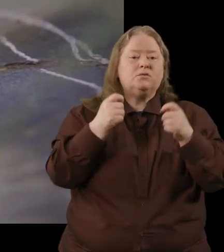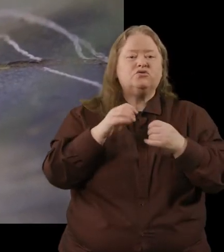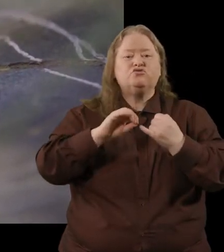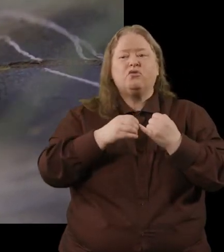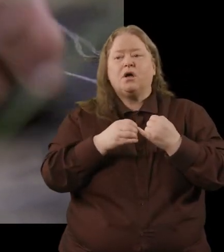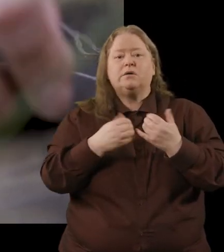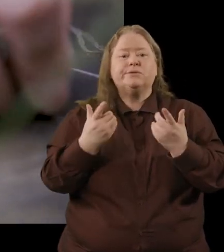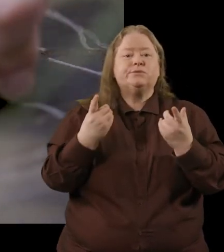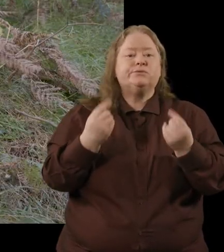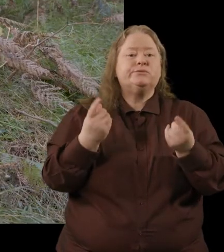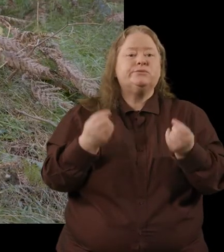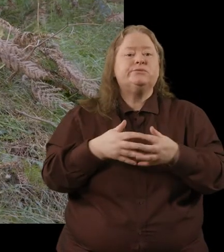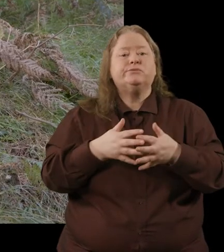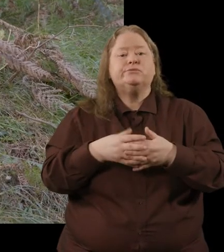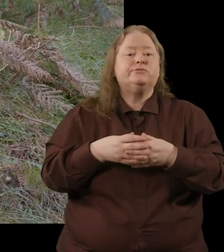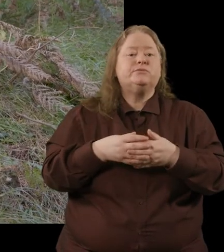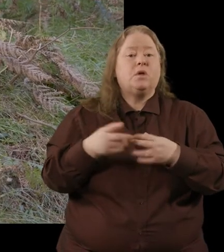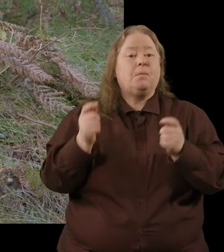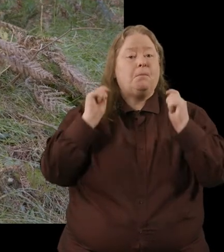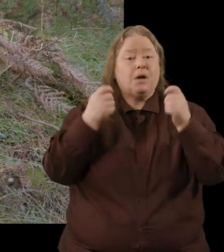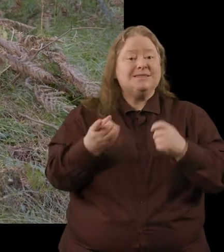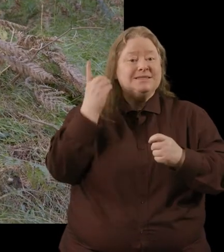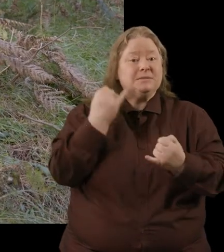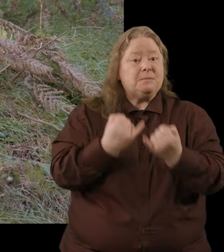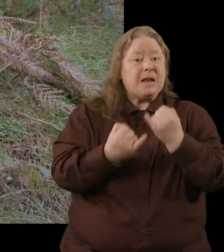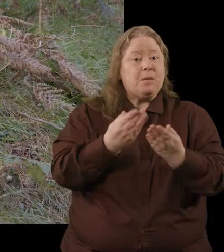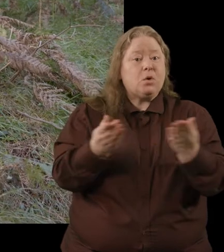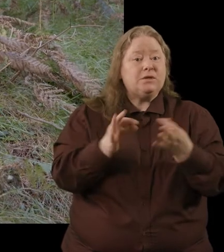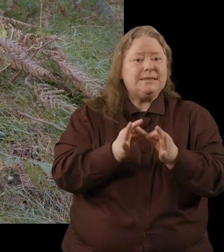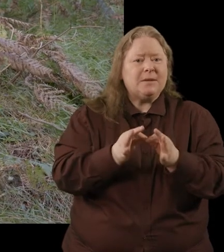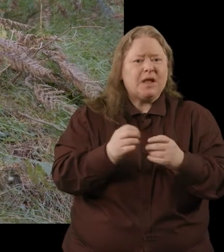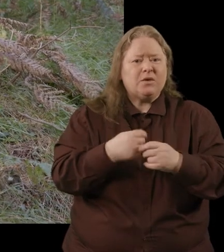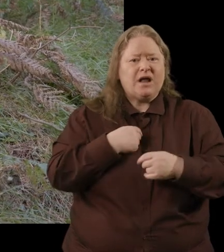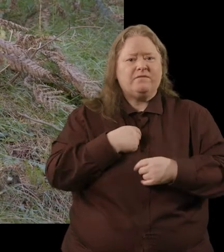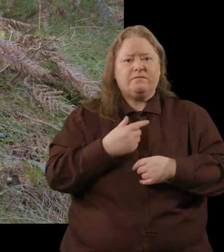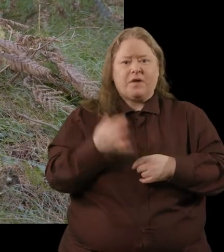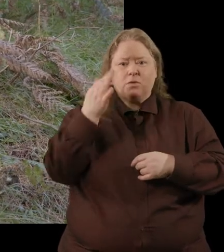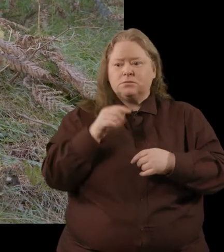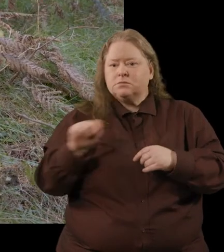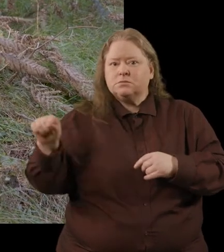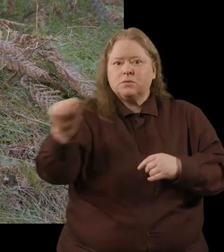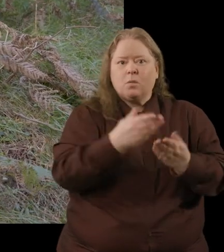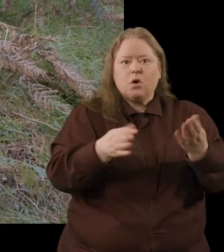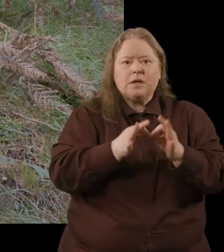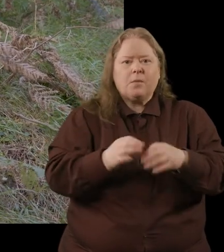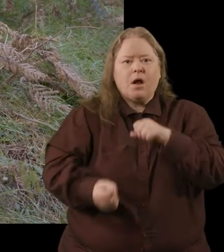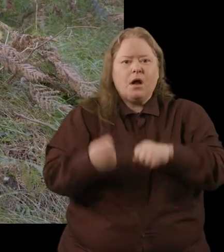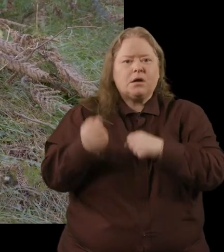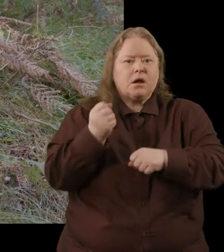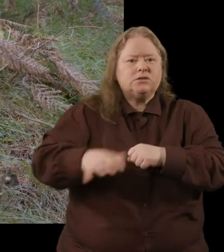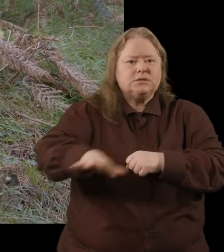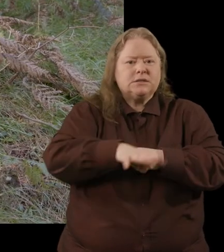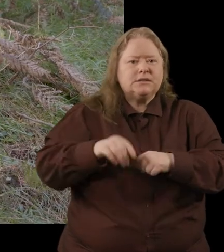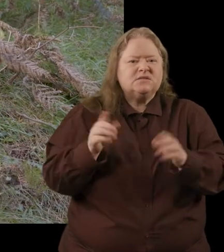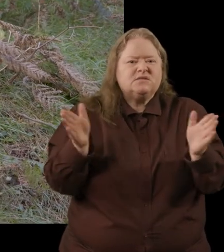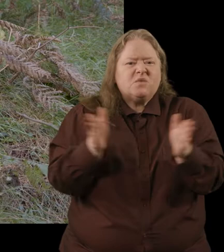pass the time we know that monks did play board games and we have found board games at archaeological sites in ireland and